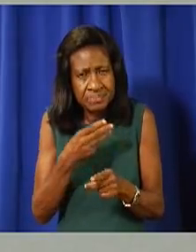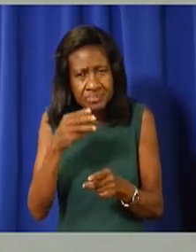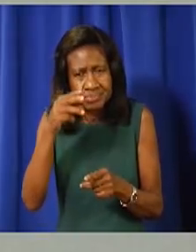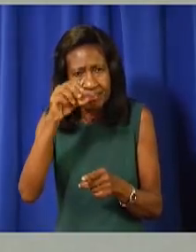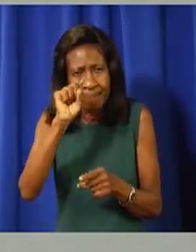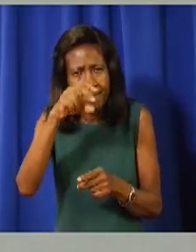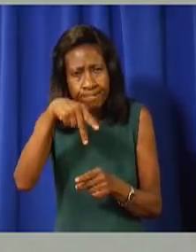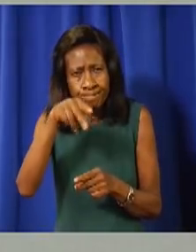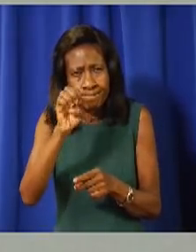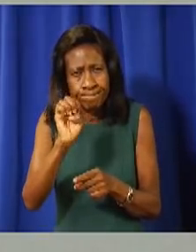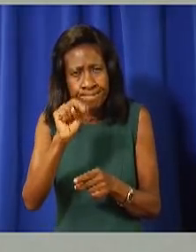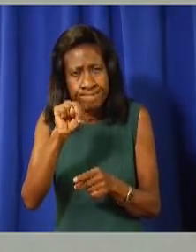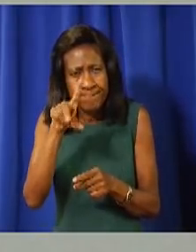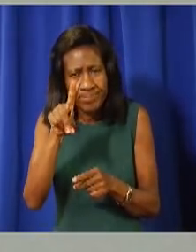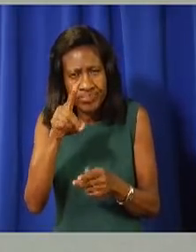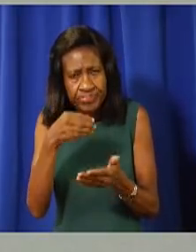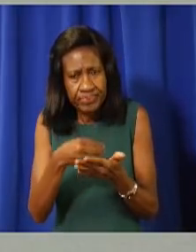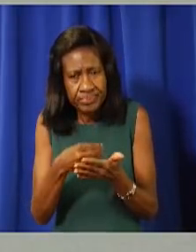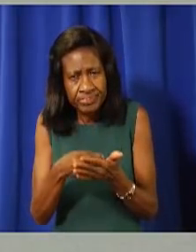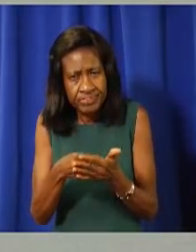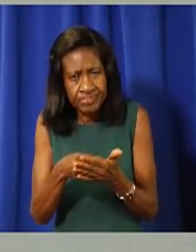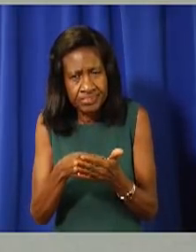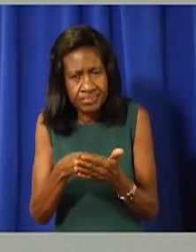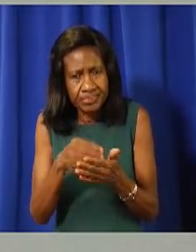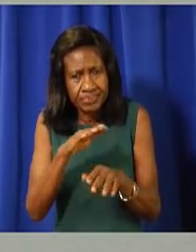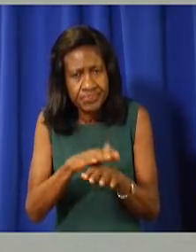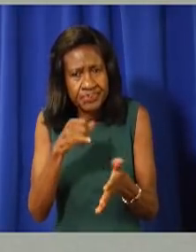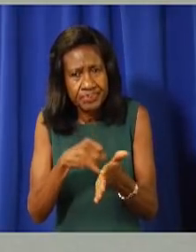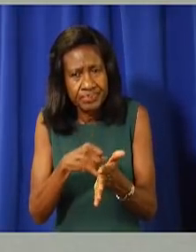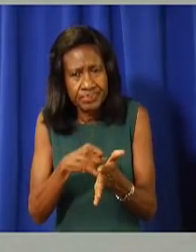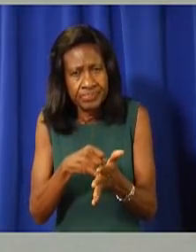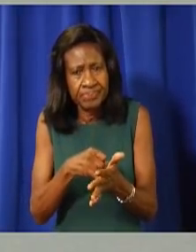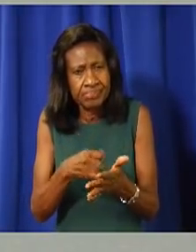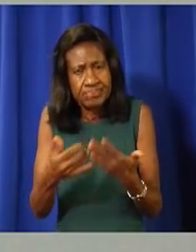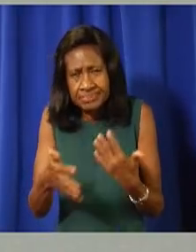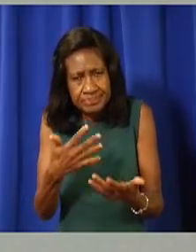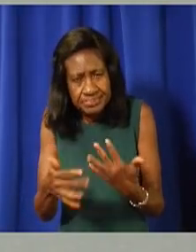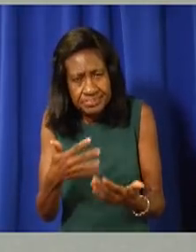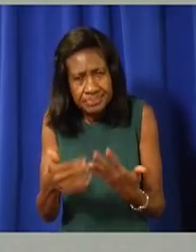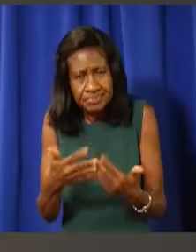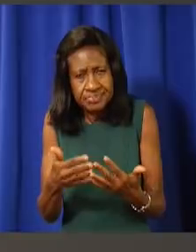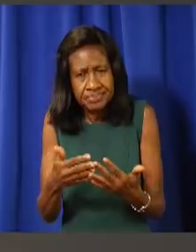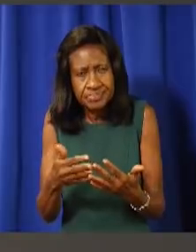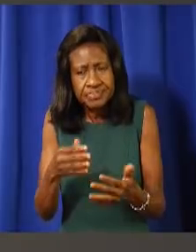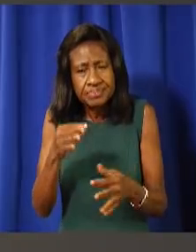didn't have to, I'm fine with that, as long as it saves lives. Yeah.